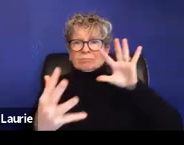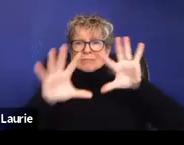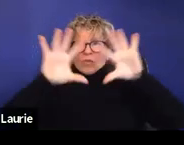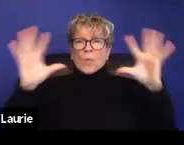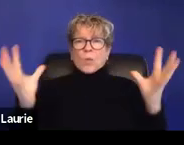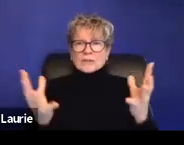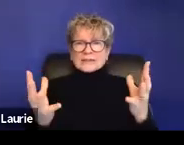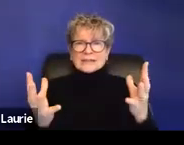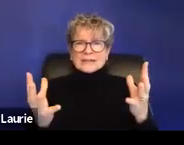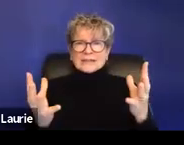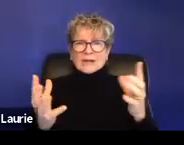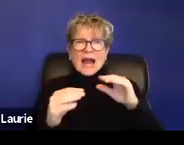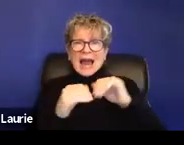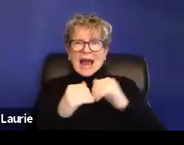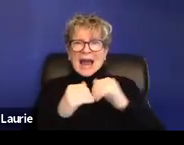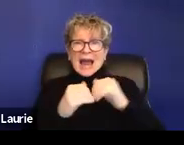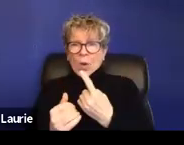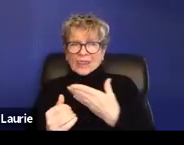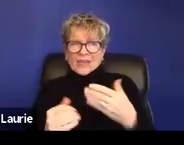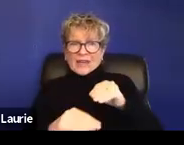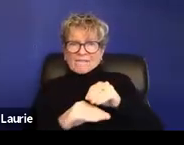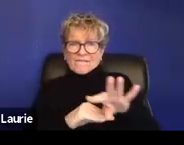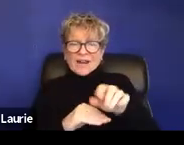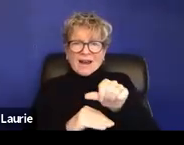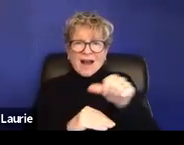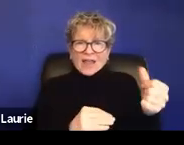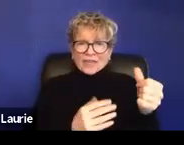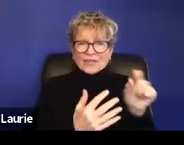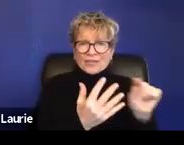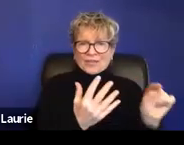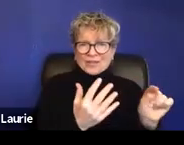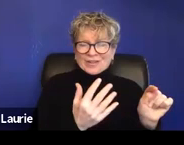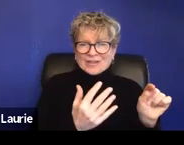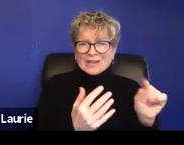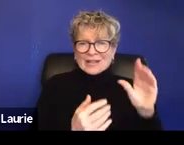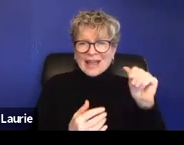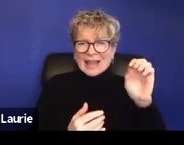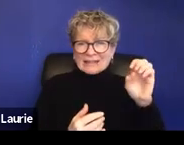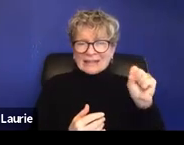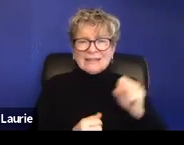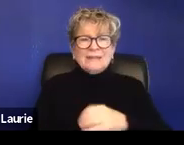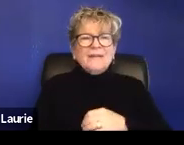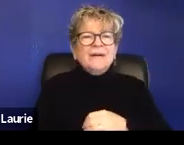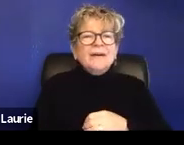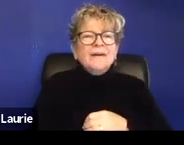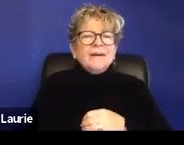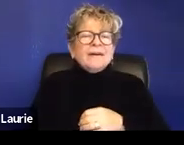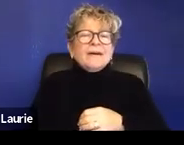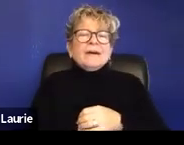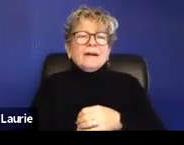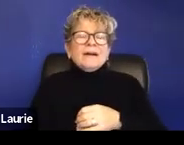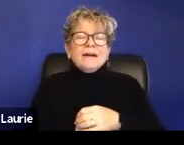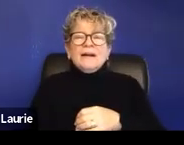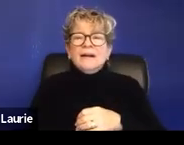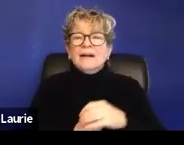So another area is, and I just want to say immigration is similar to family law. another complicated area. I'm happy